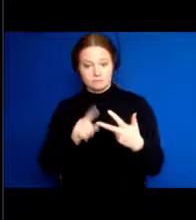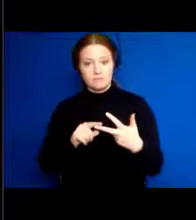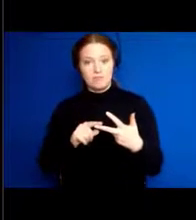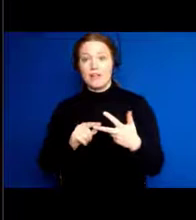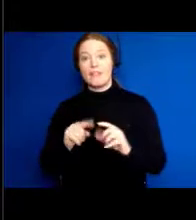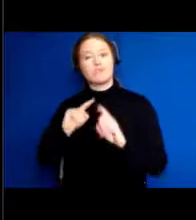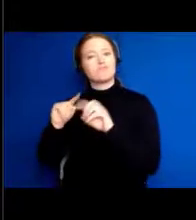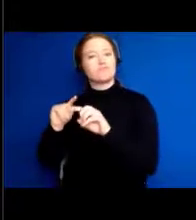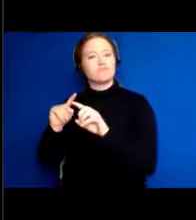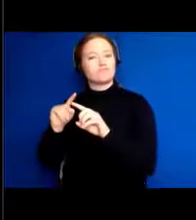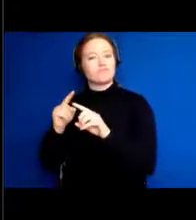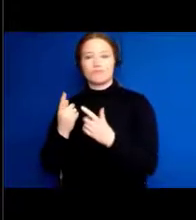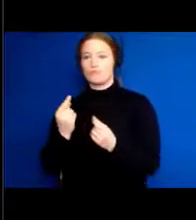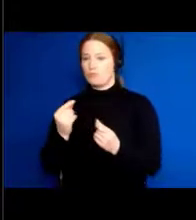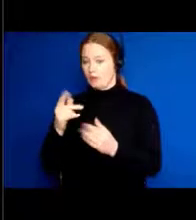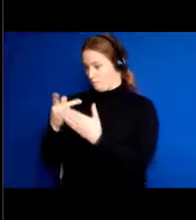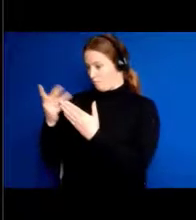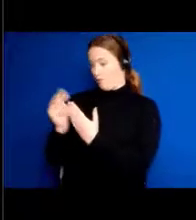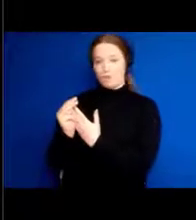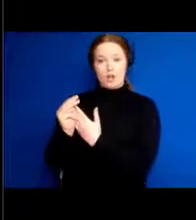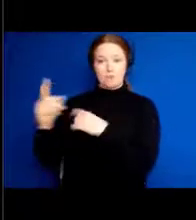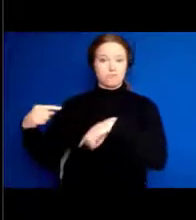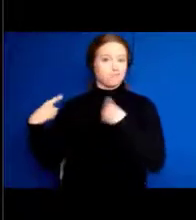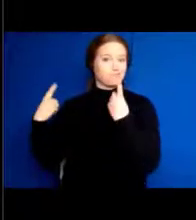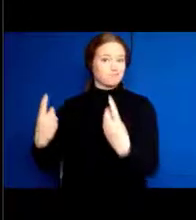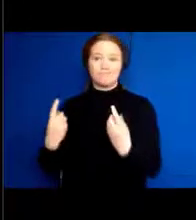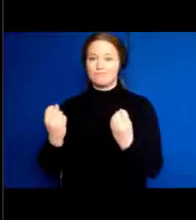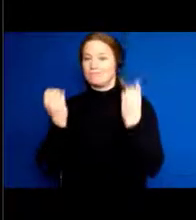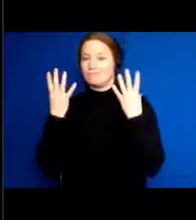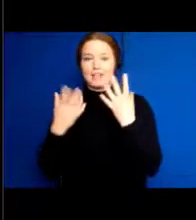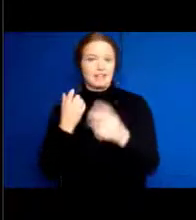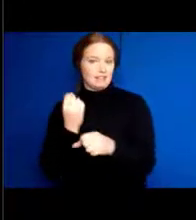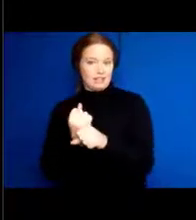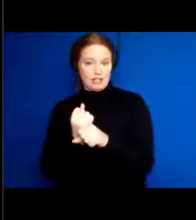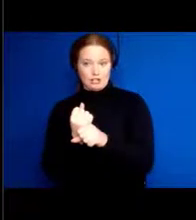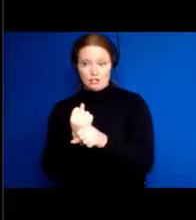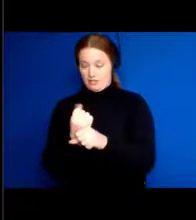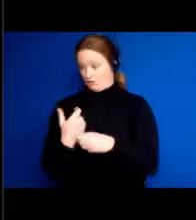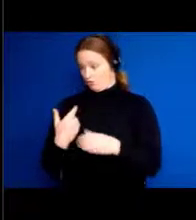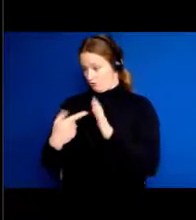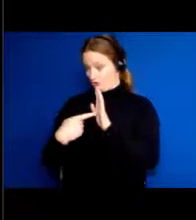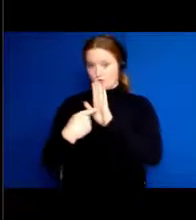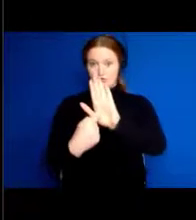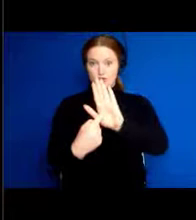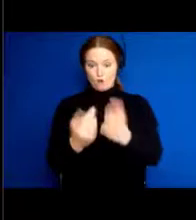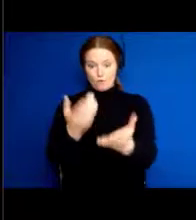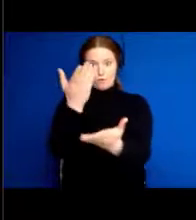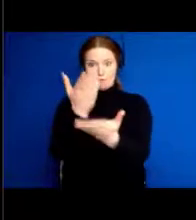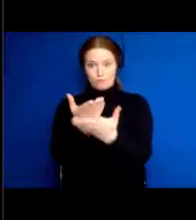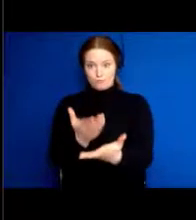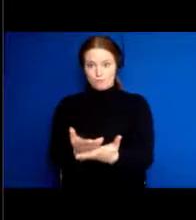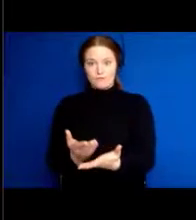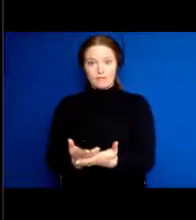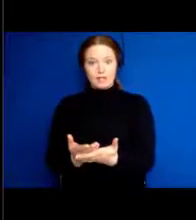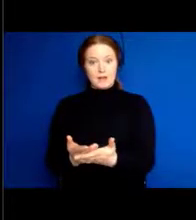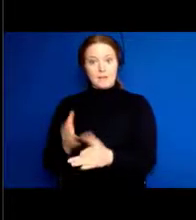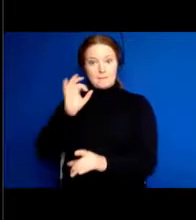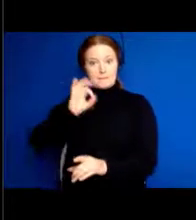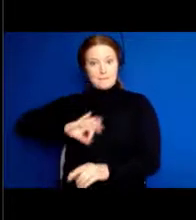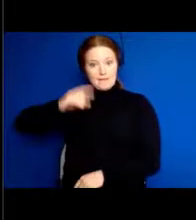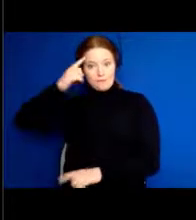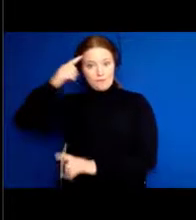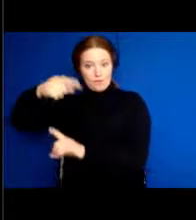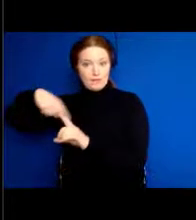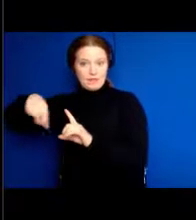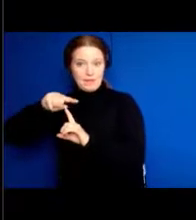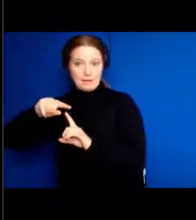for years. And there's very good evidence that this is good for the children. And it's also great for the seniors. It's good